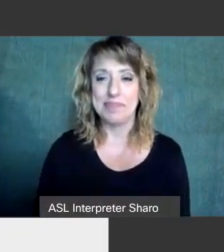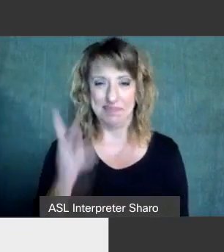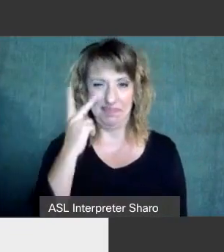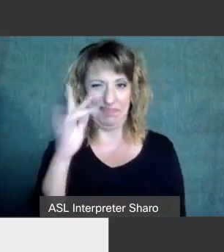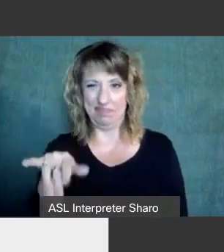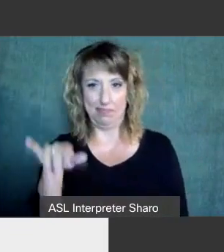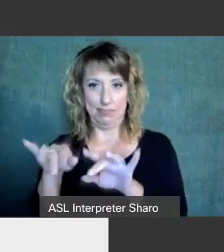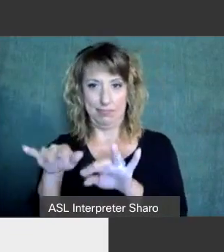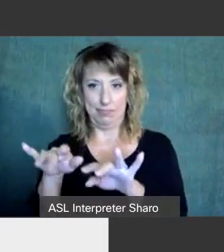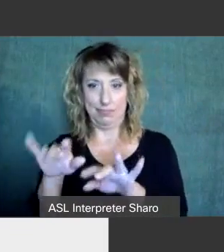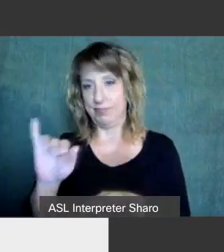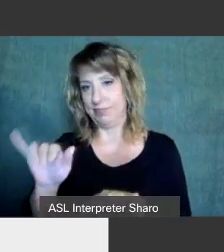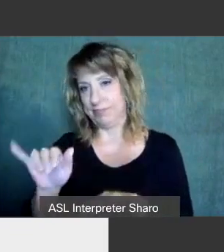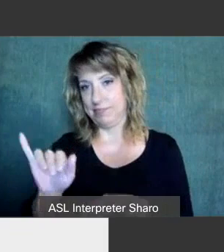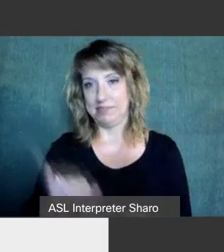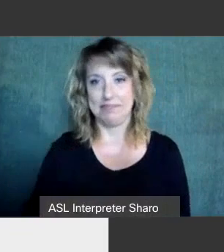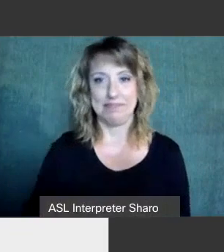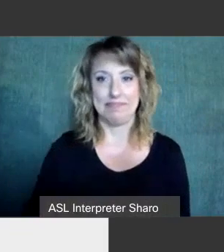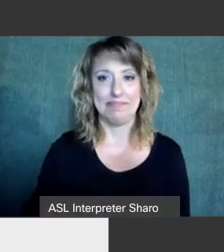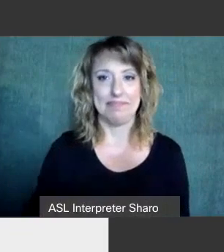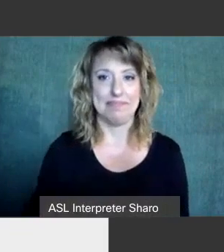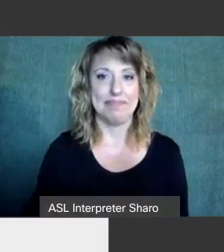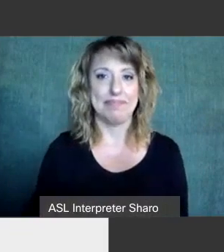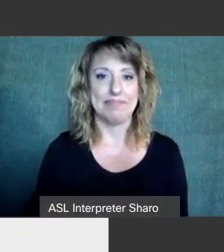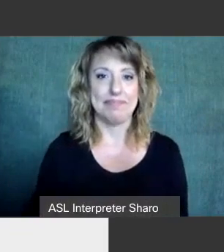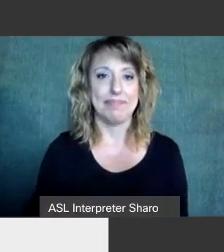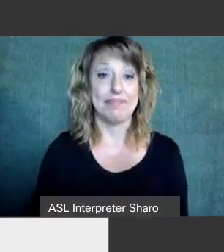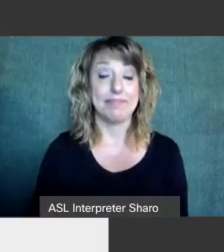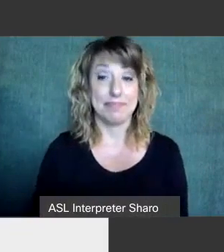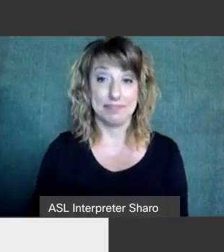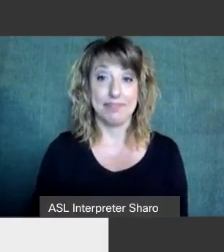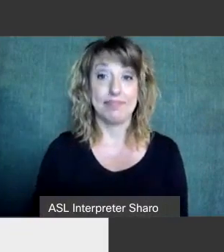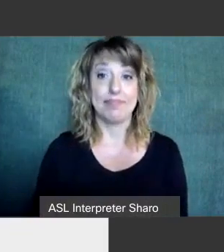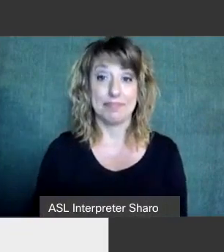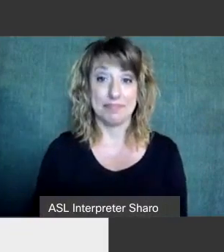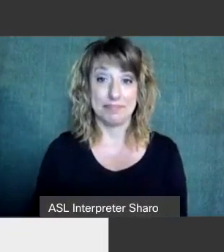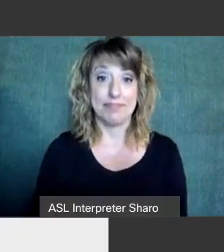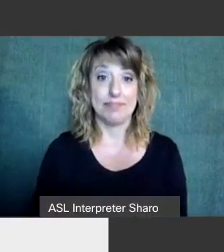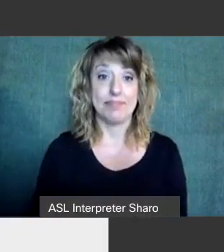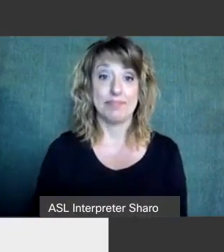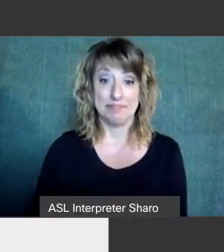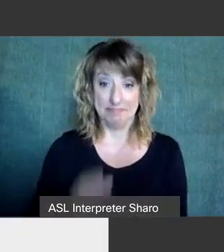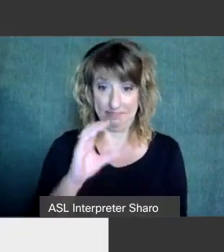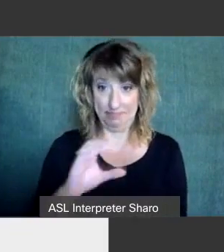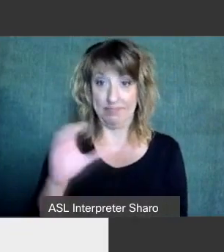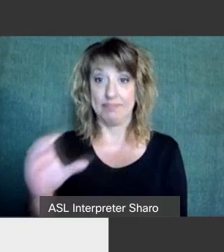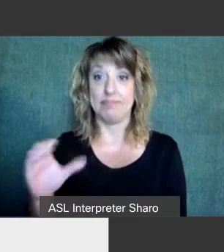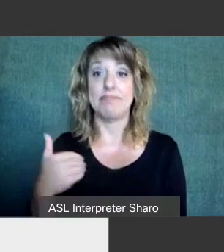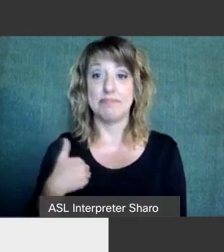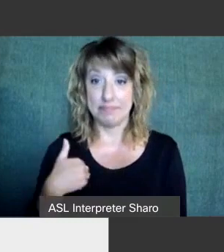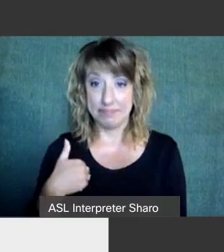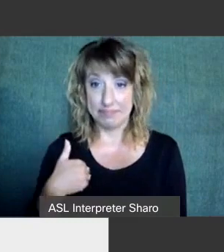and then hit enter. To use there is a closed captioning function